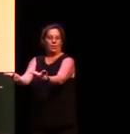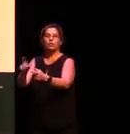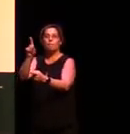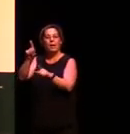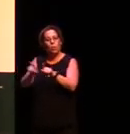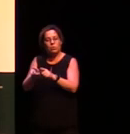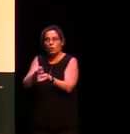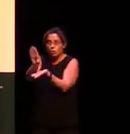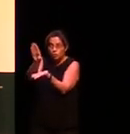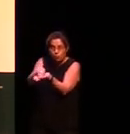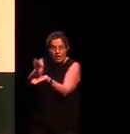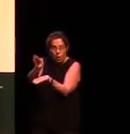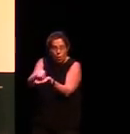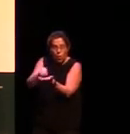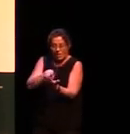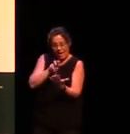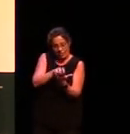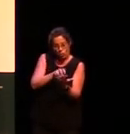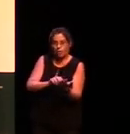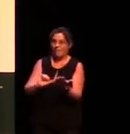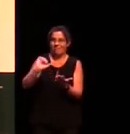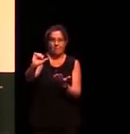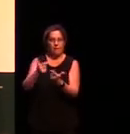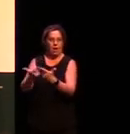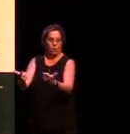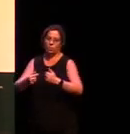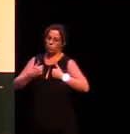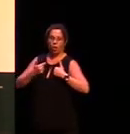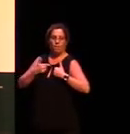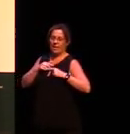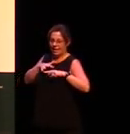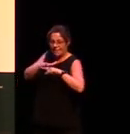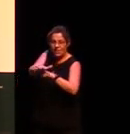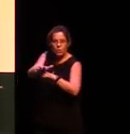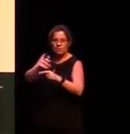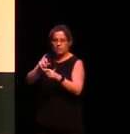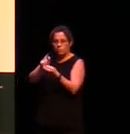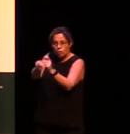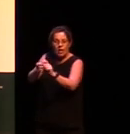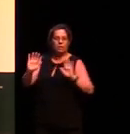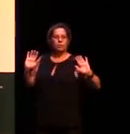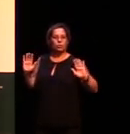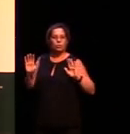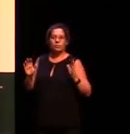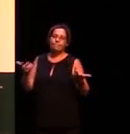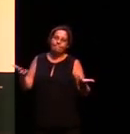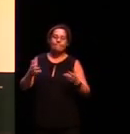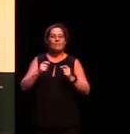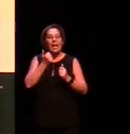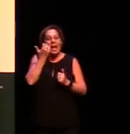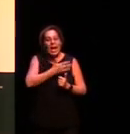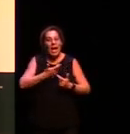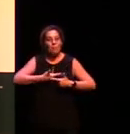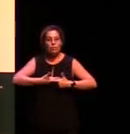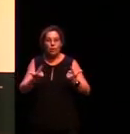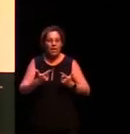record and document the languages and this is important because Aboriginal languages are traditionally not written they don't they